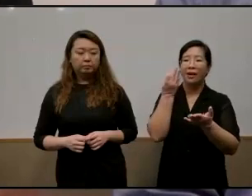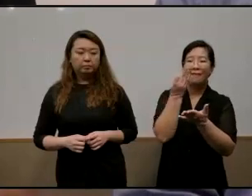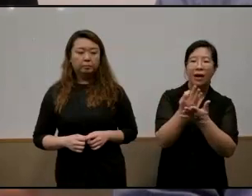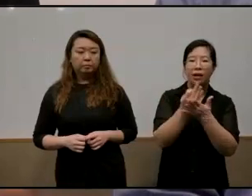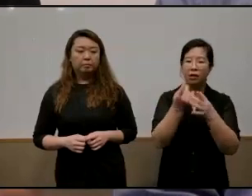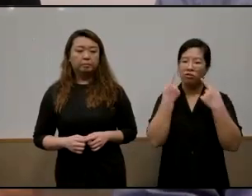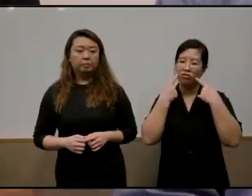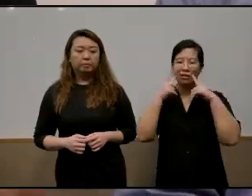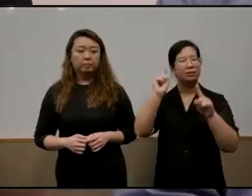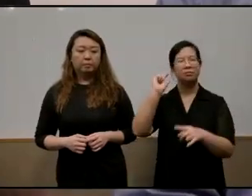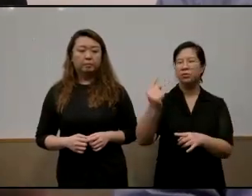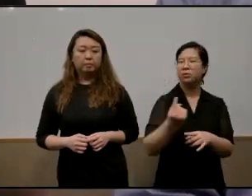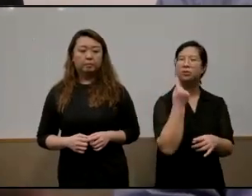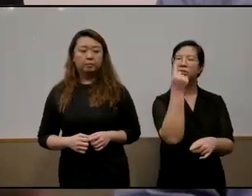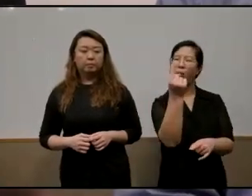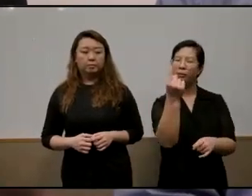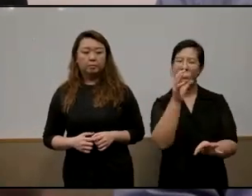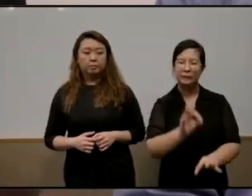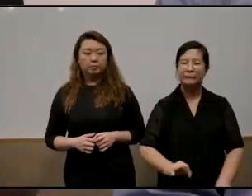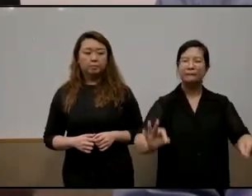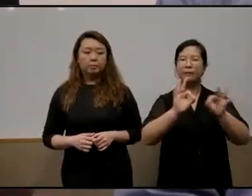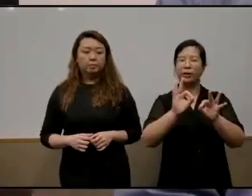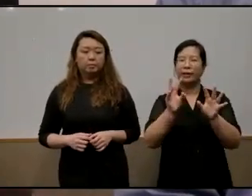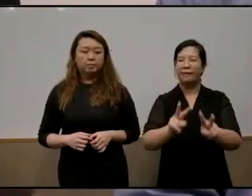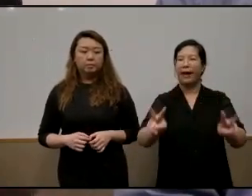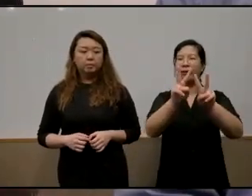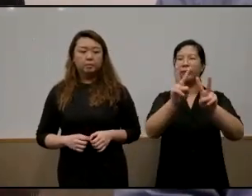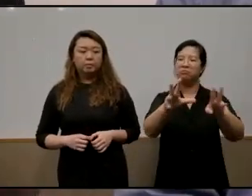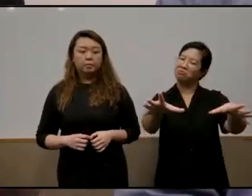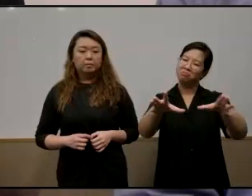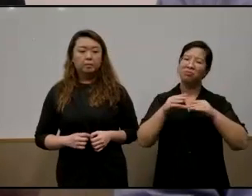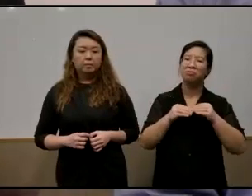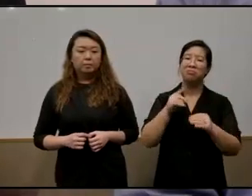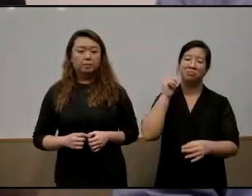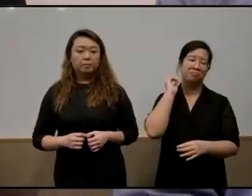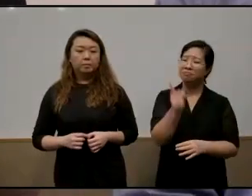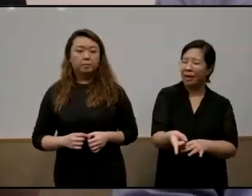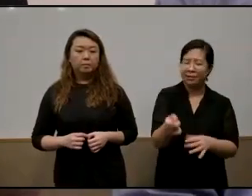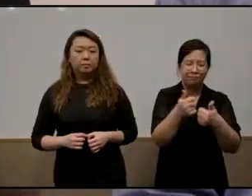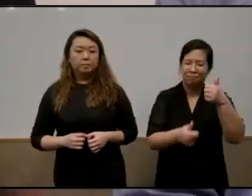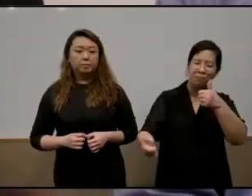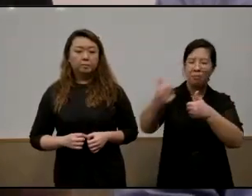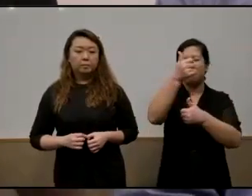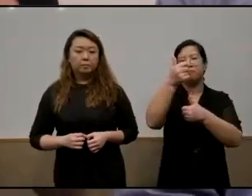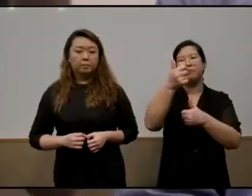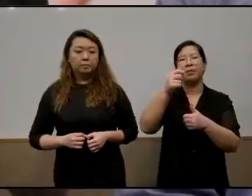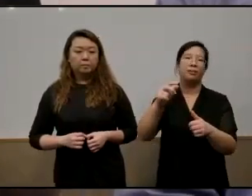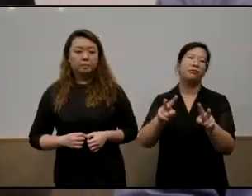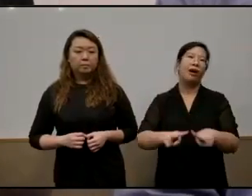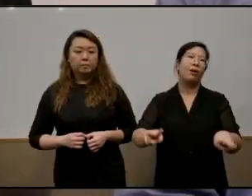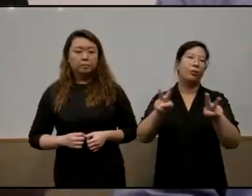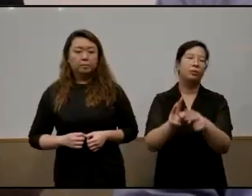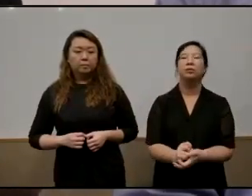is the only value you need to embrace and it's the most important value to embrace so if we want to